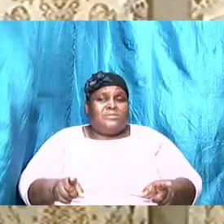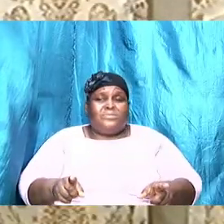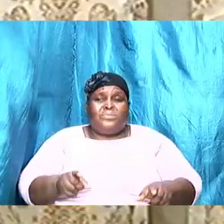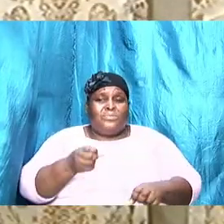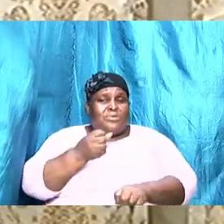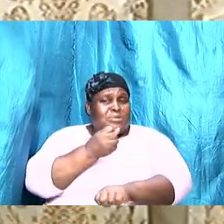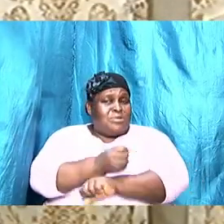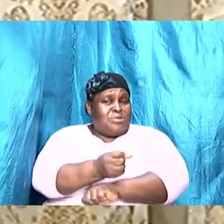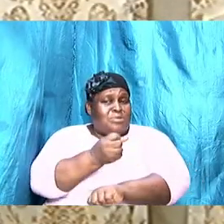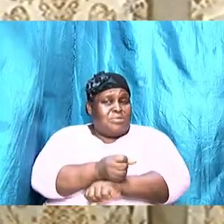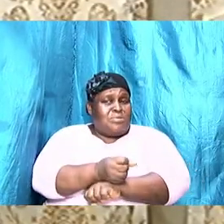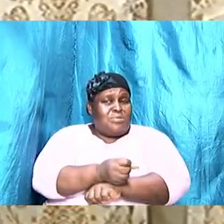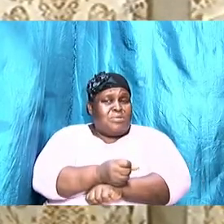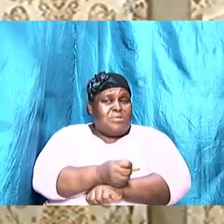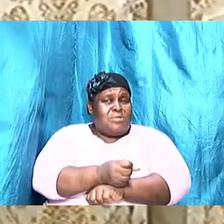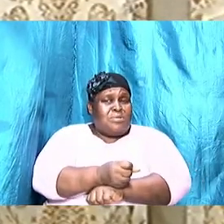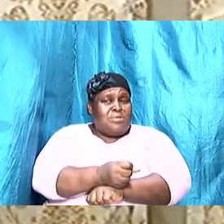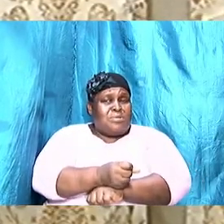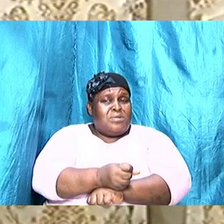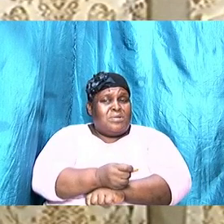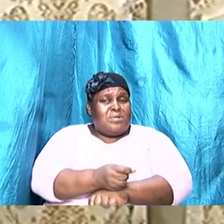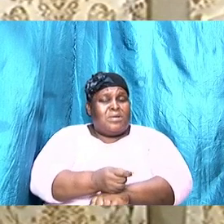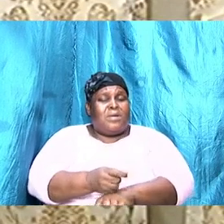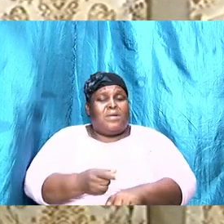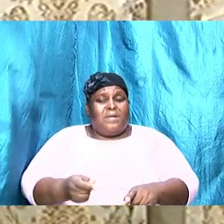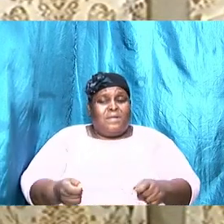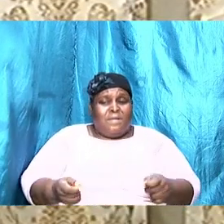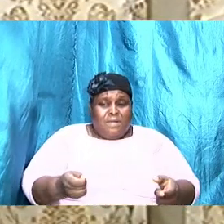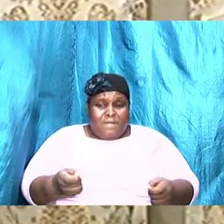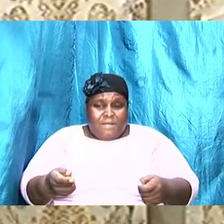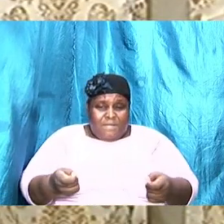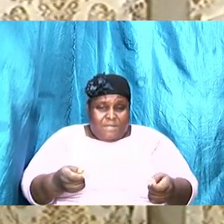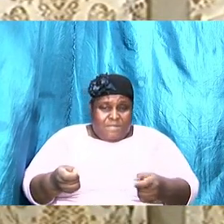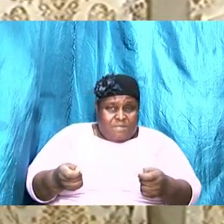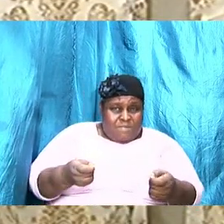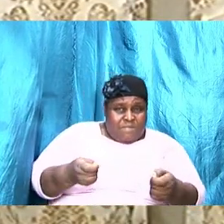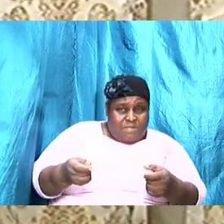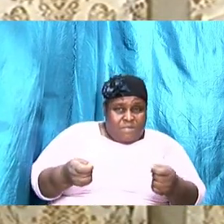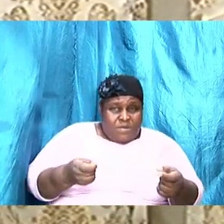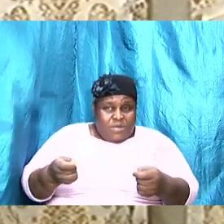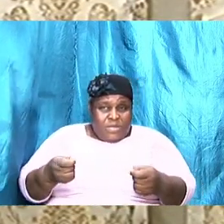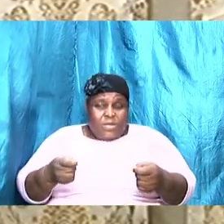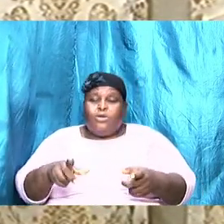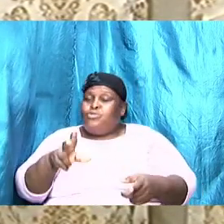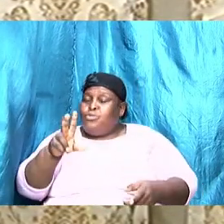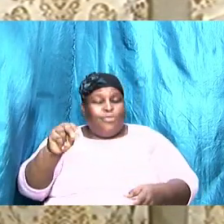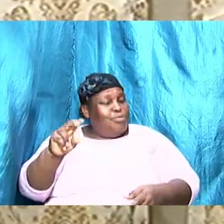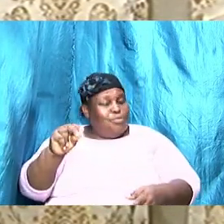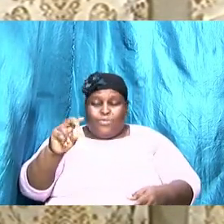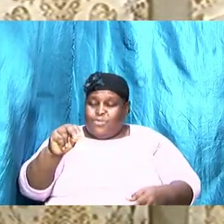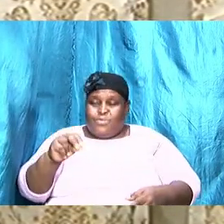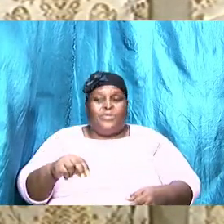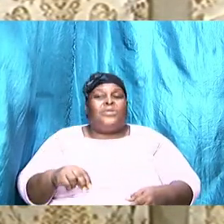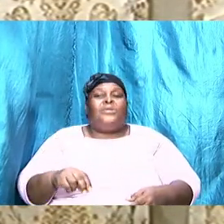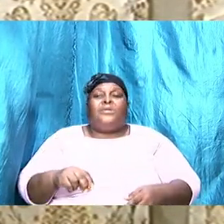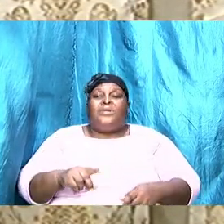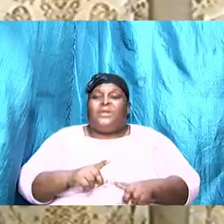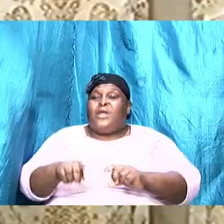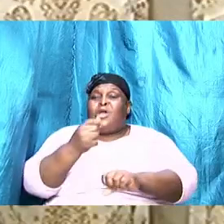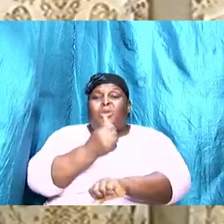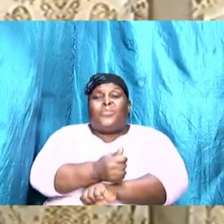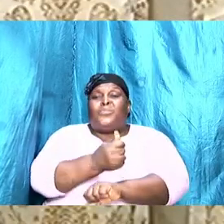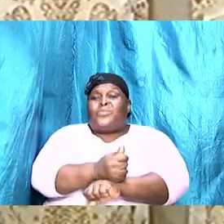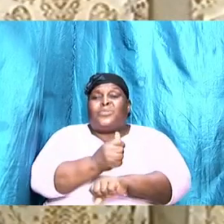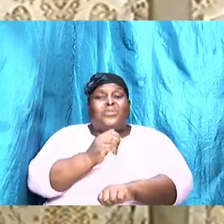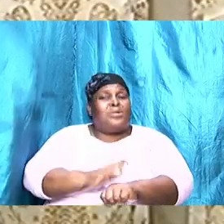on autopilot, it cannot function on its own, so there has